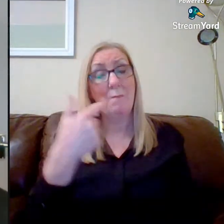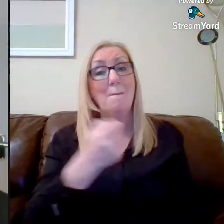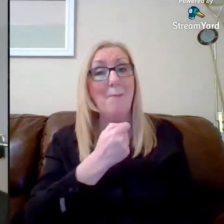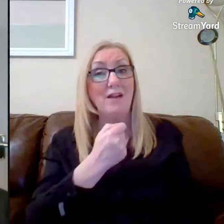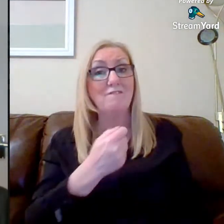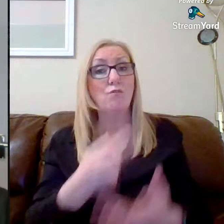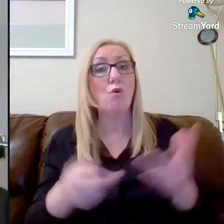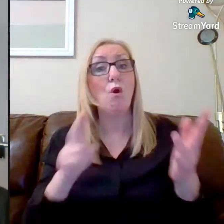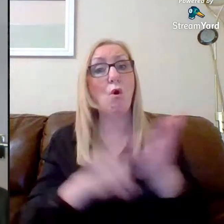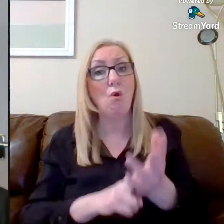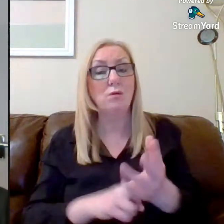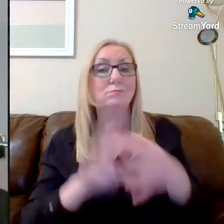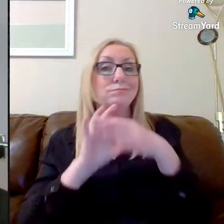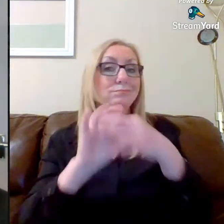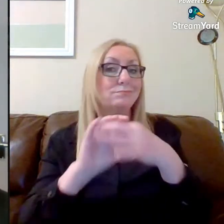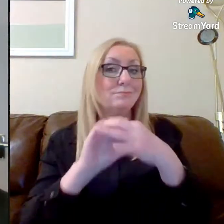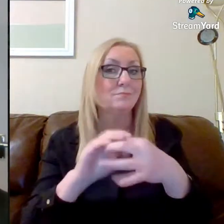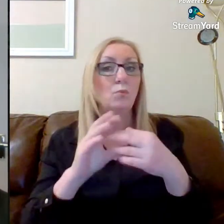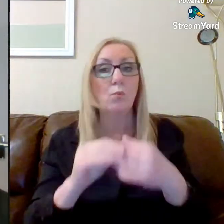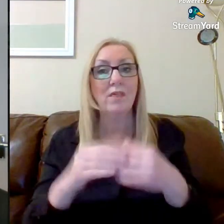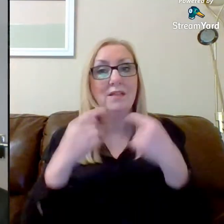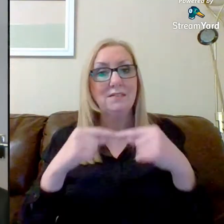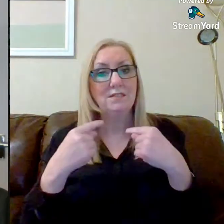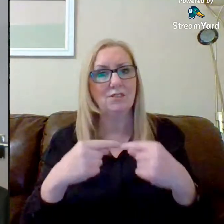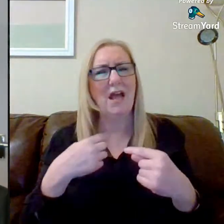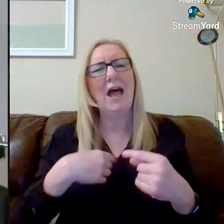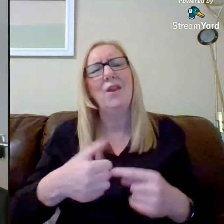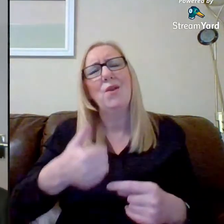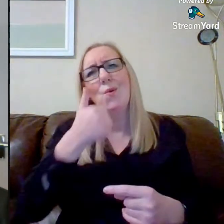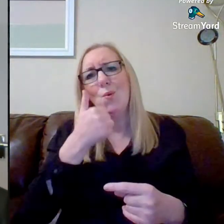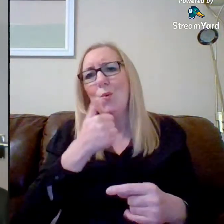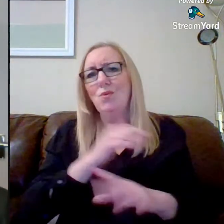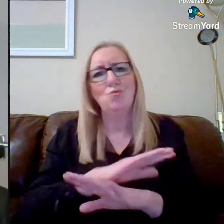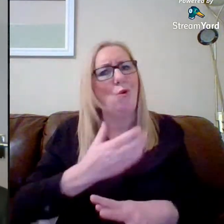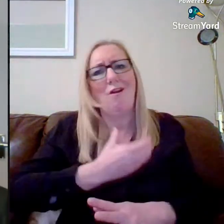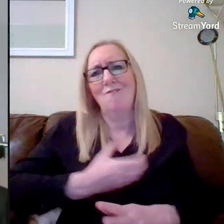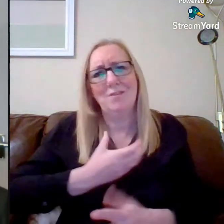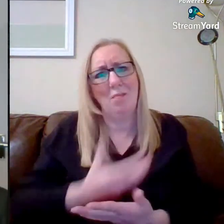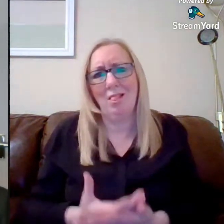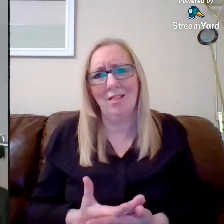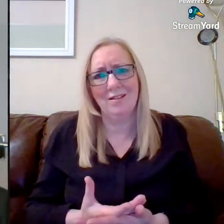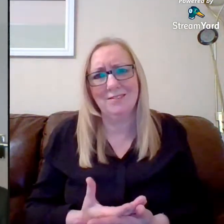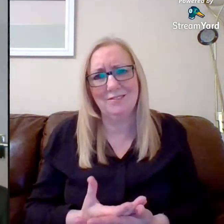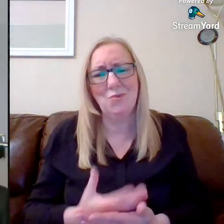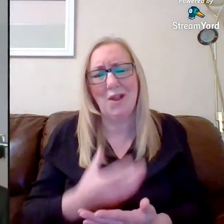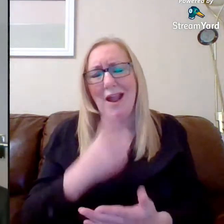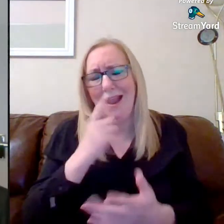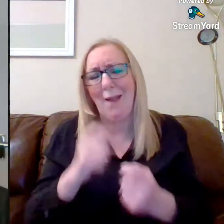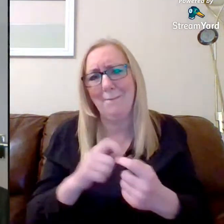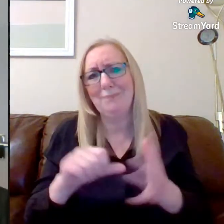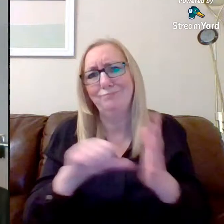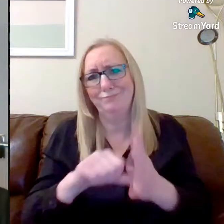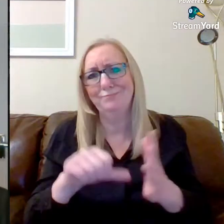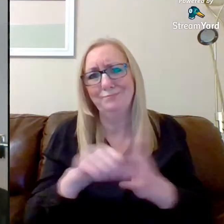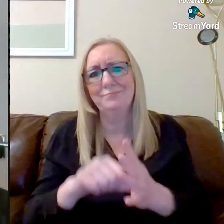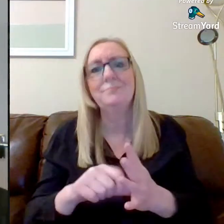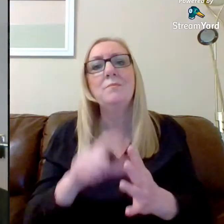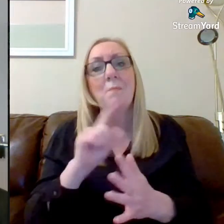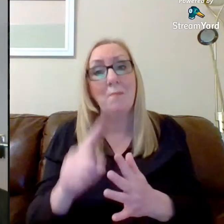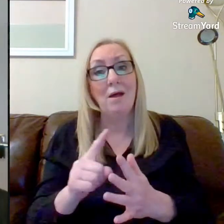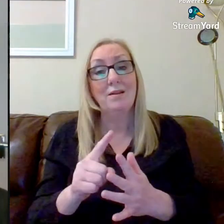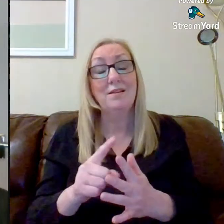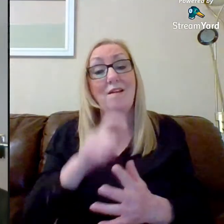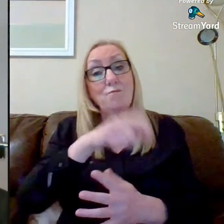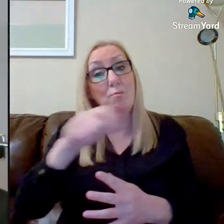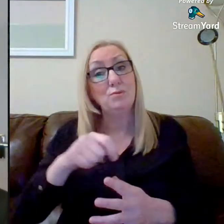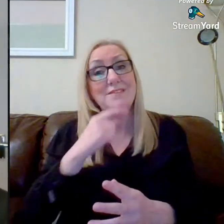the teacher. We know that this is really, really uncomfortable. It's awkward. We do appreciate that. But the sooner pupils get used to